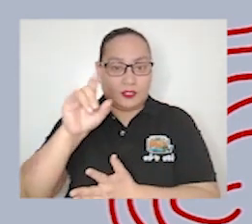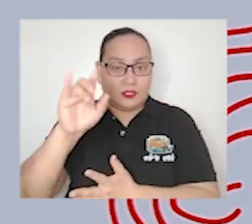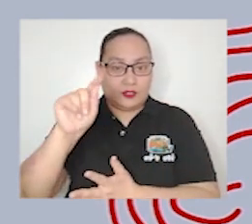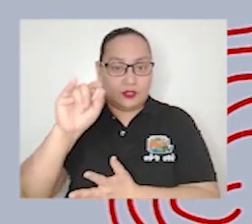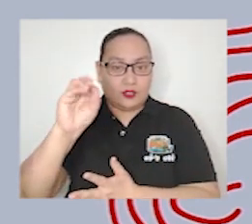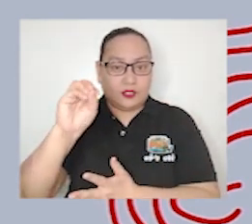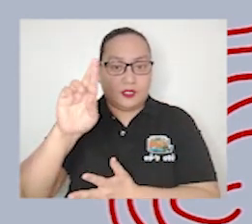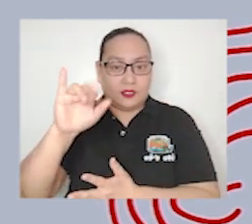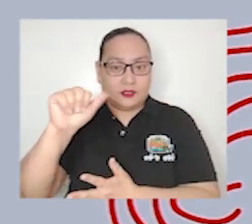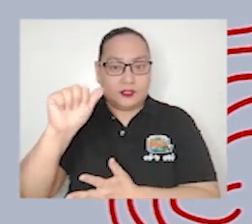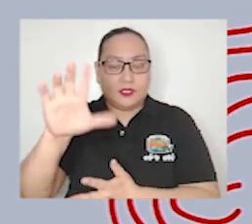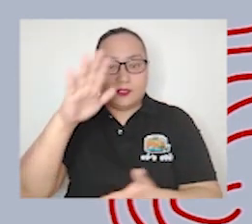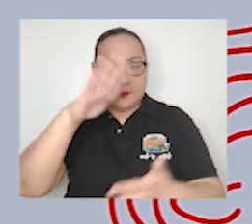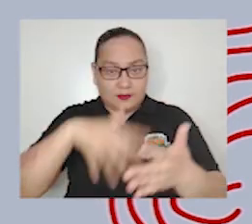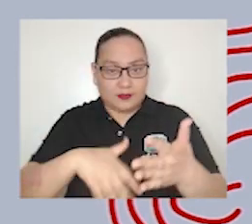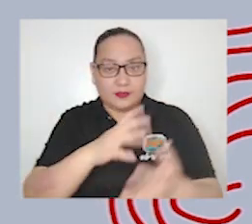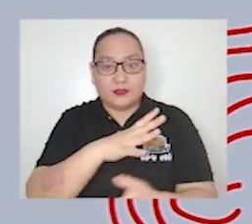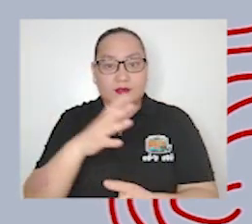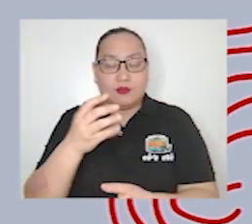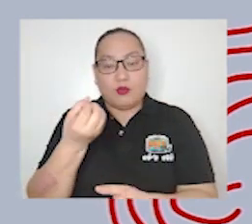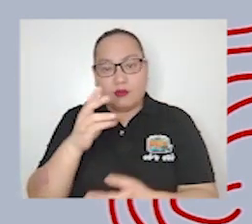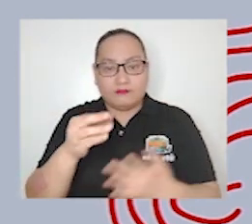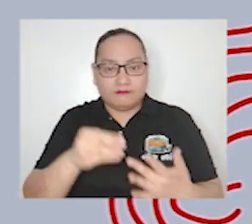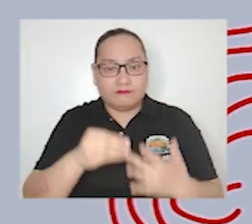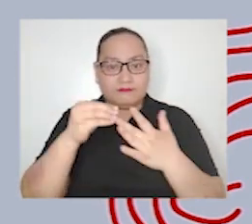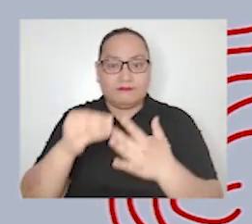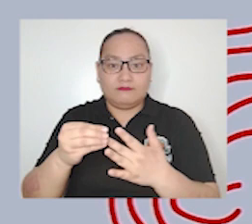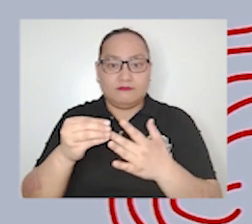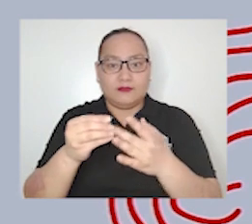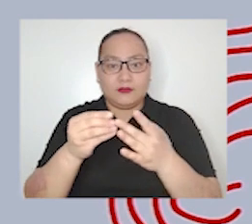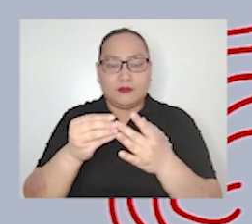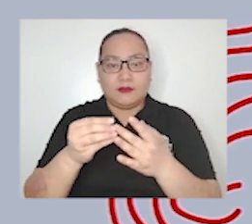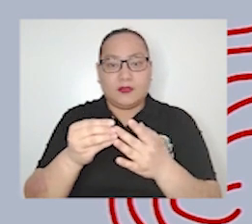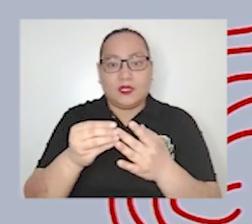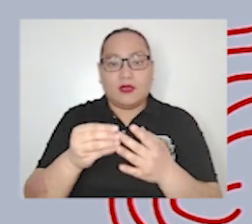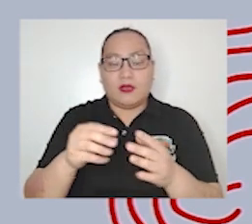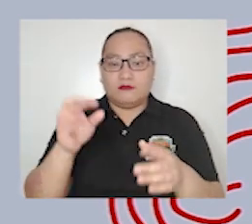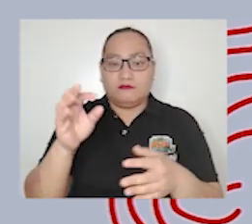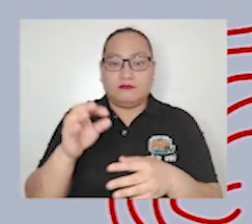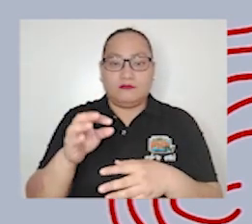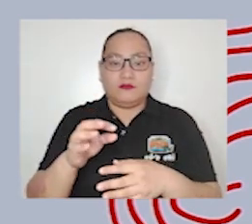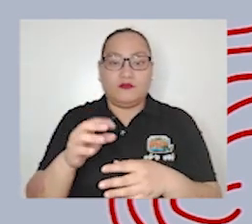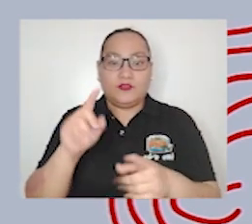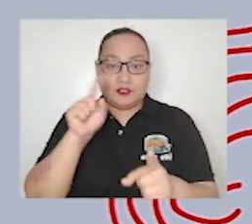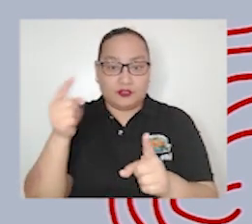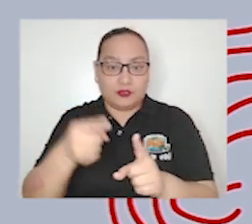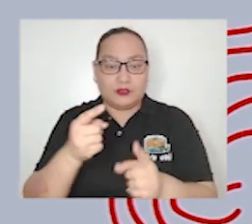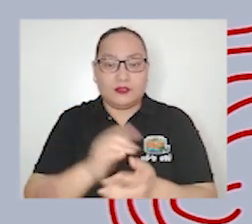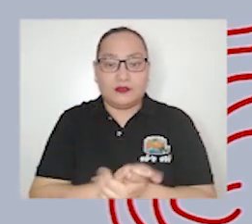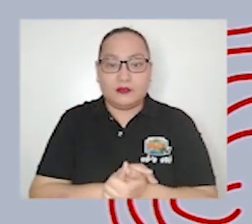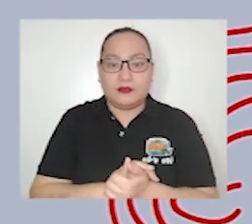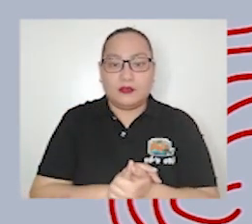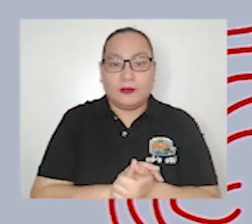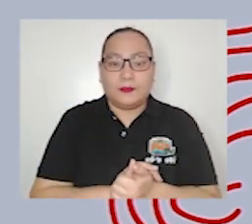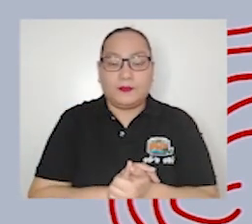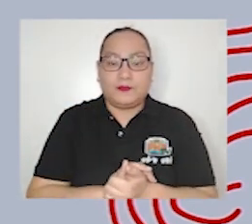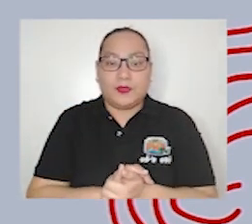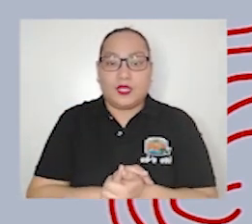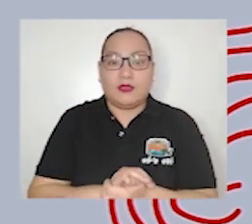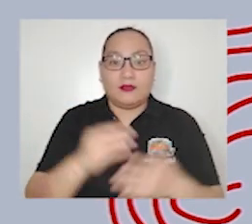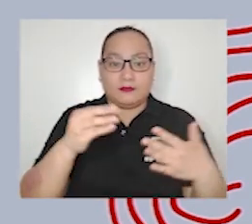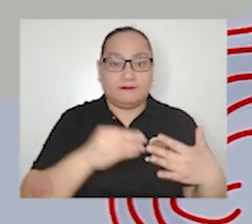special features and eight guidance that journalism has sought to influence